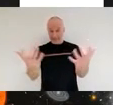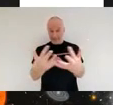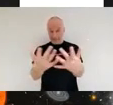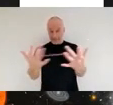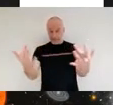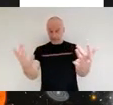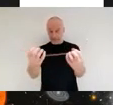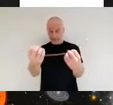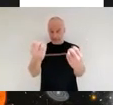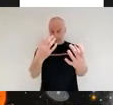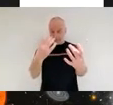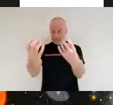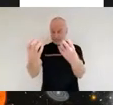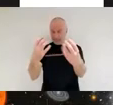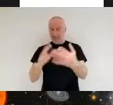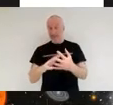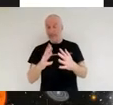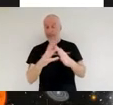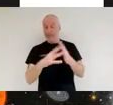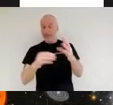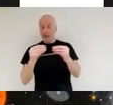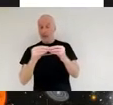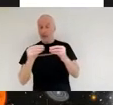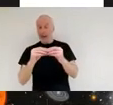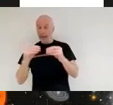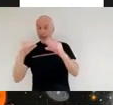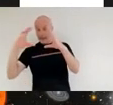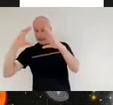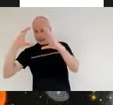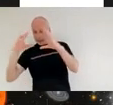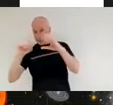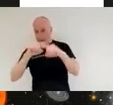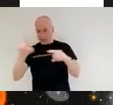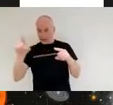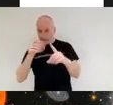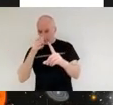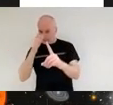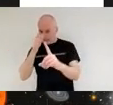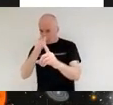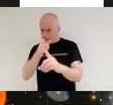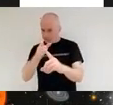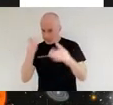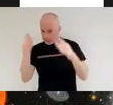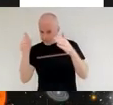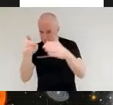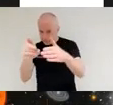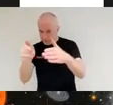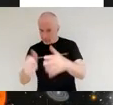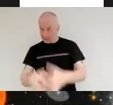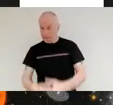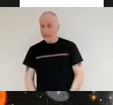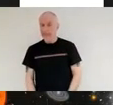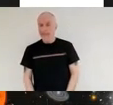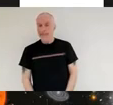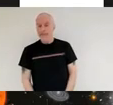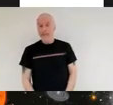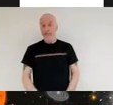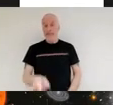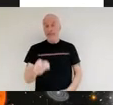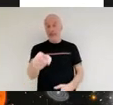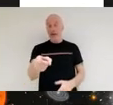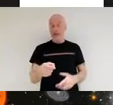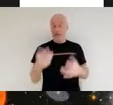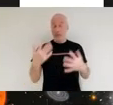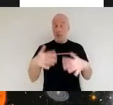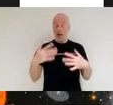the web telescope we can then start picking these out and analyzing these now this image is impressive enough and we have to remember